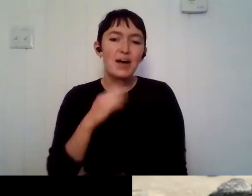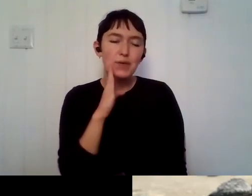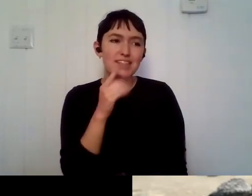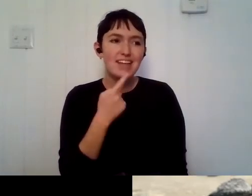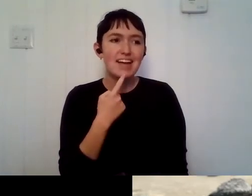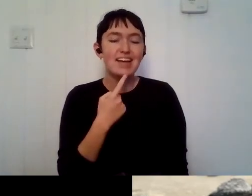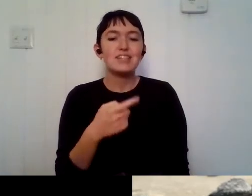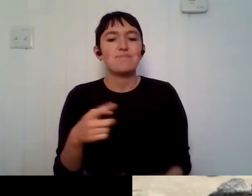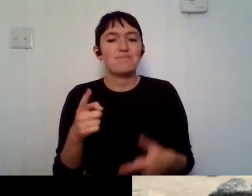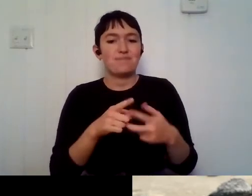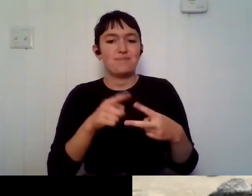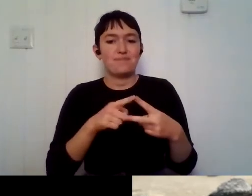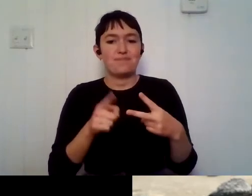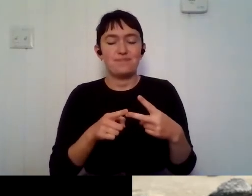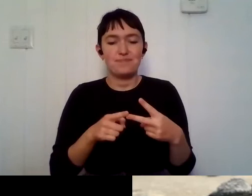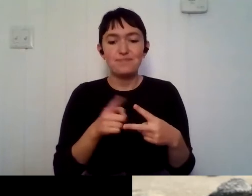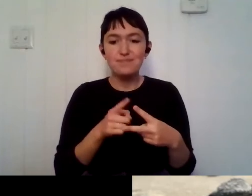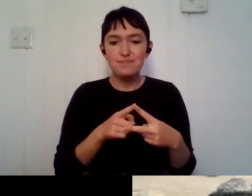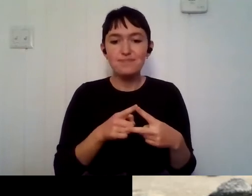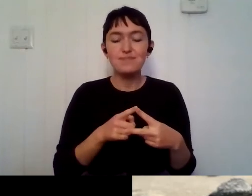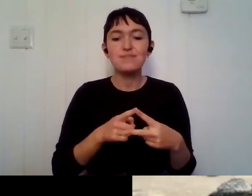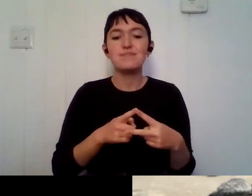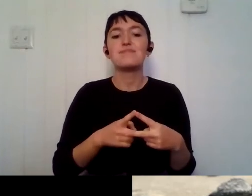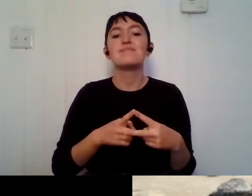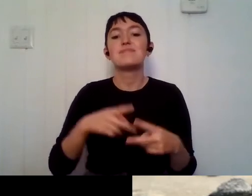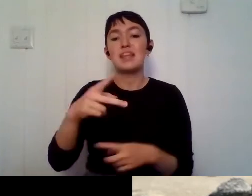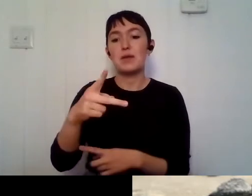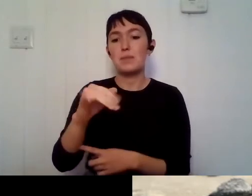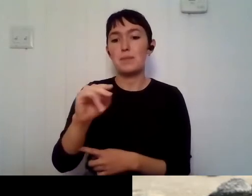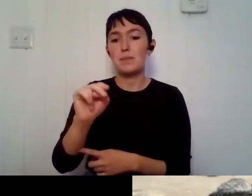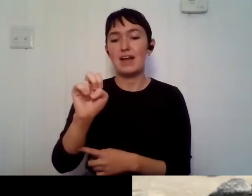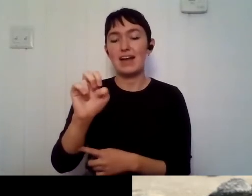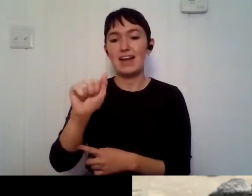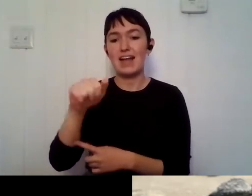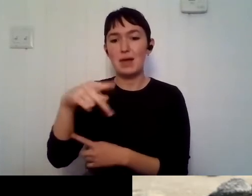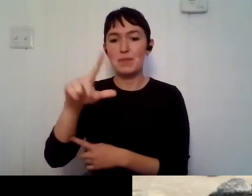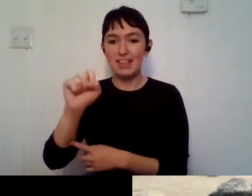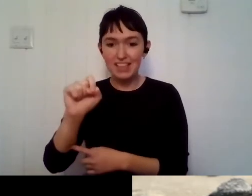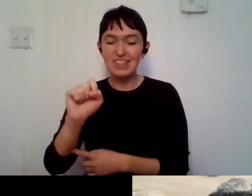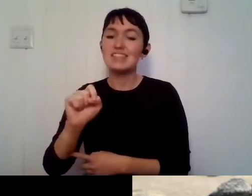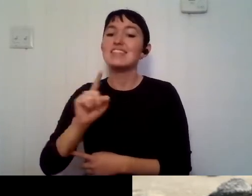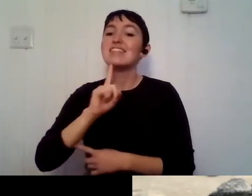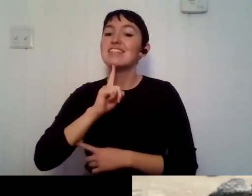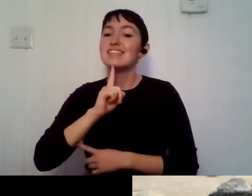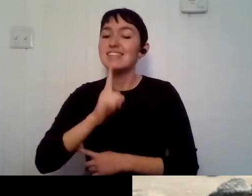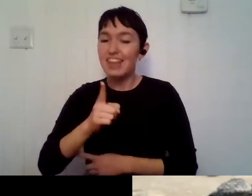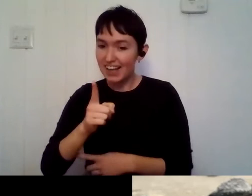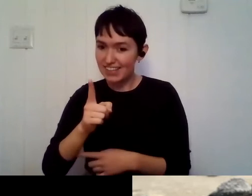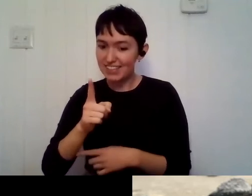two things. One pineapple does go on pizza. Yes, it does. Yes, it does.